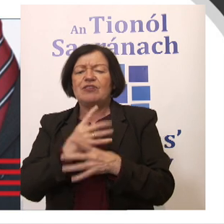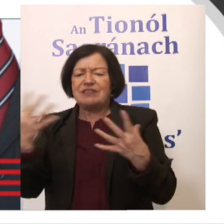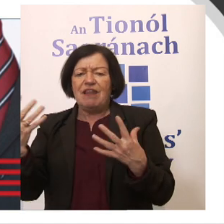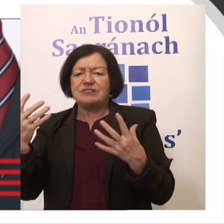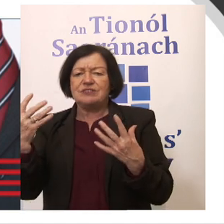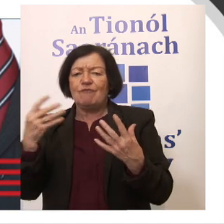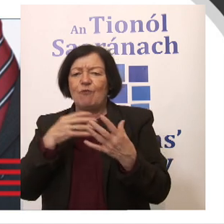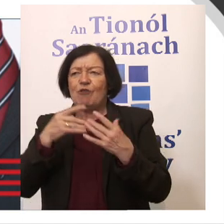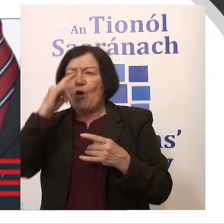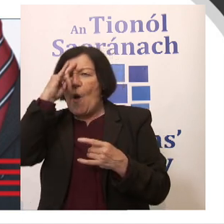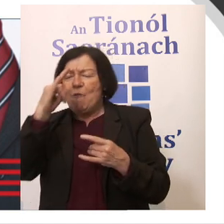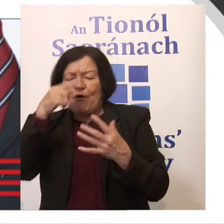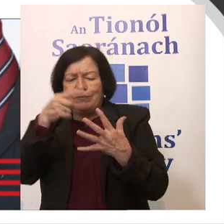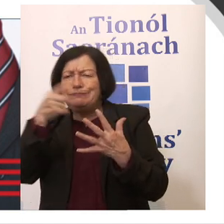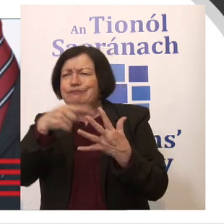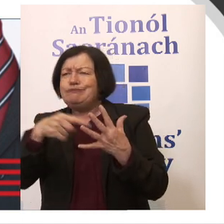stuff there.